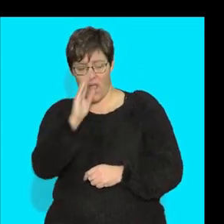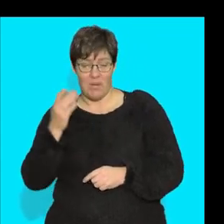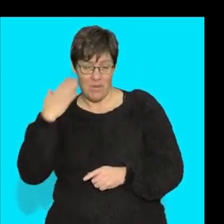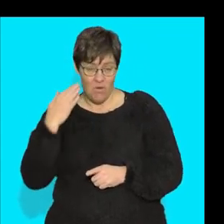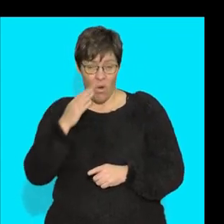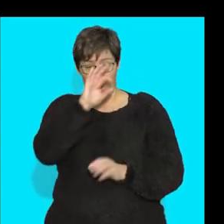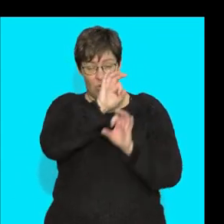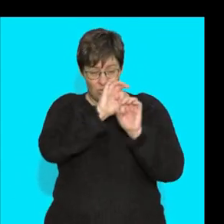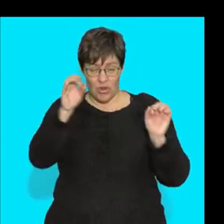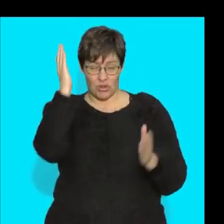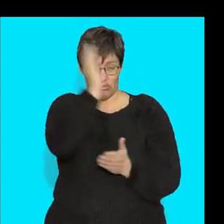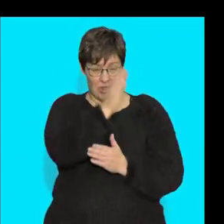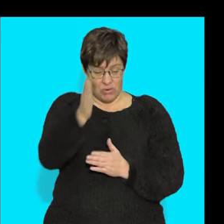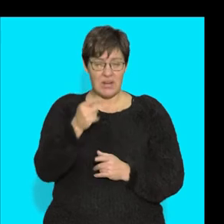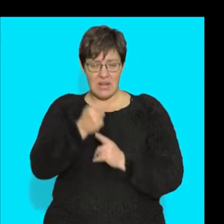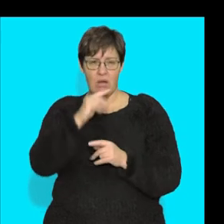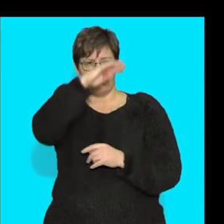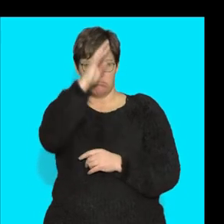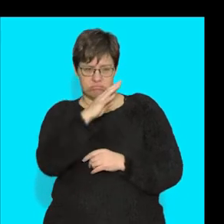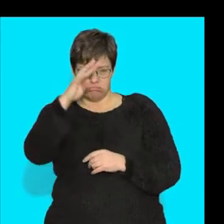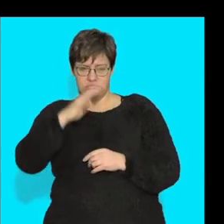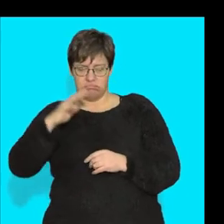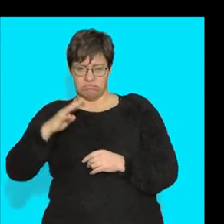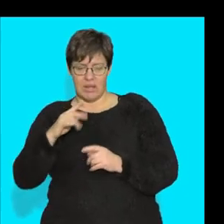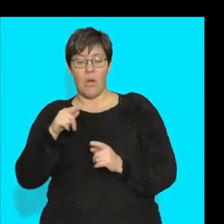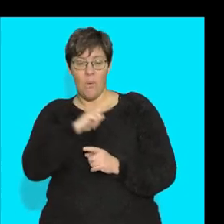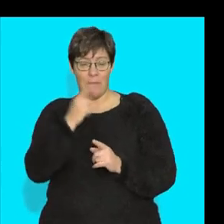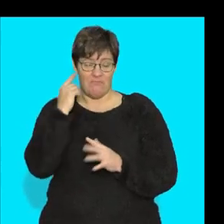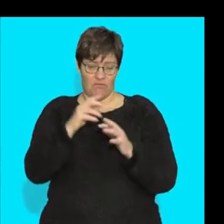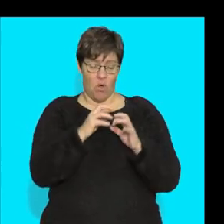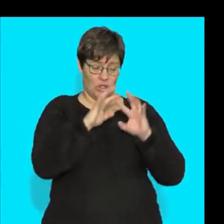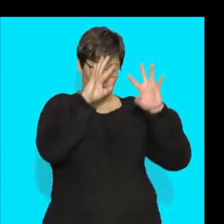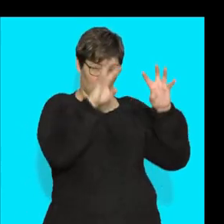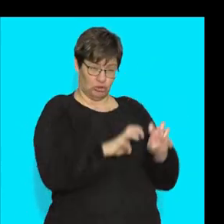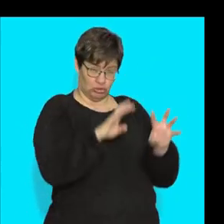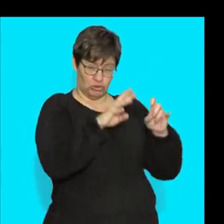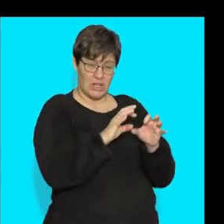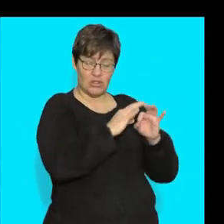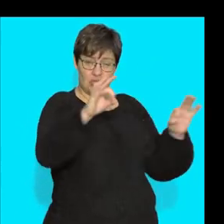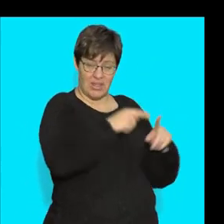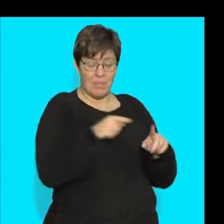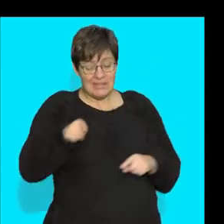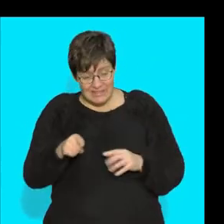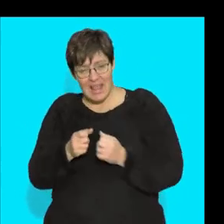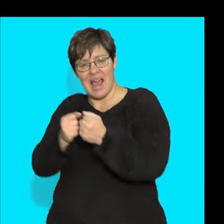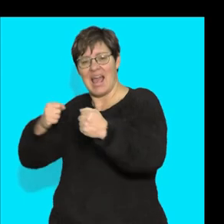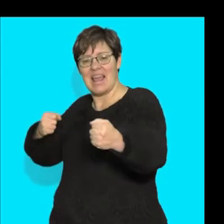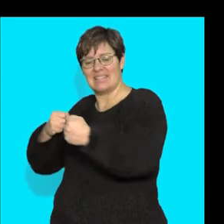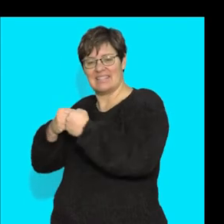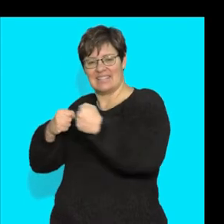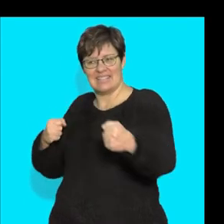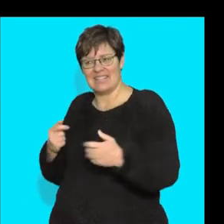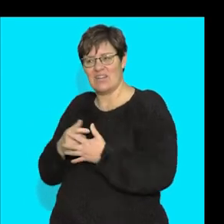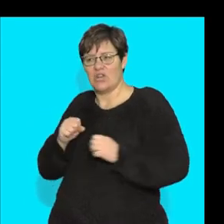These are elastic fibers. They can expand and, right, they stretch. Look where I've put them.